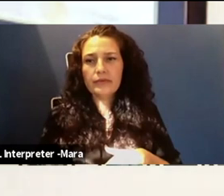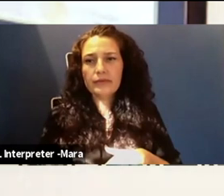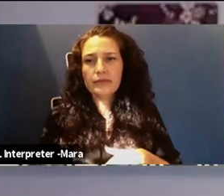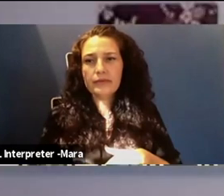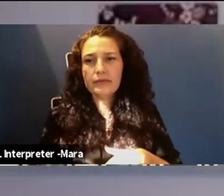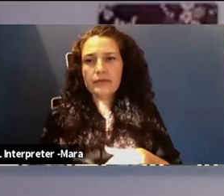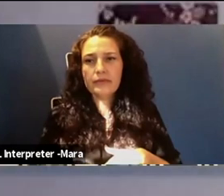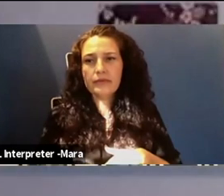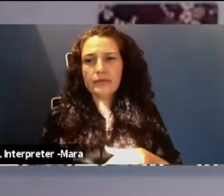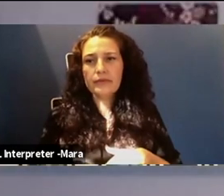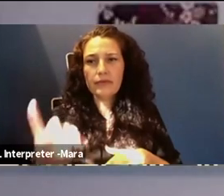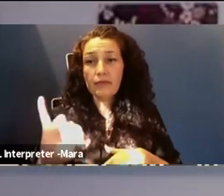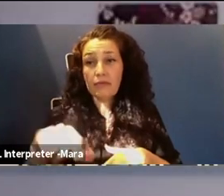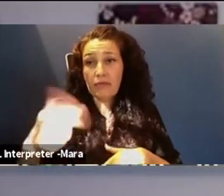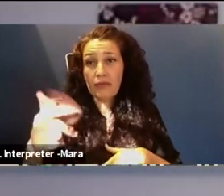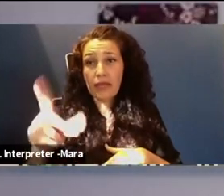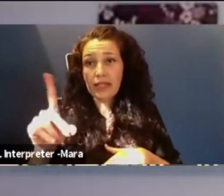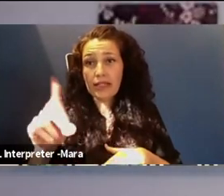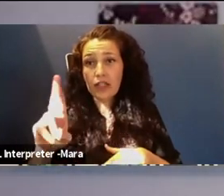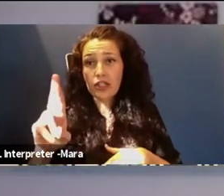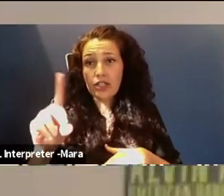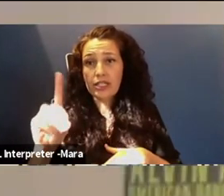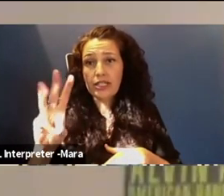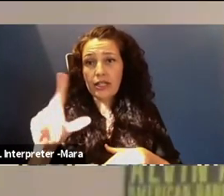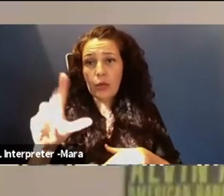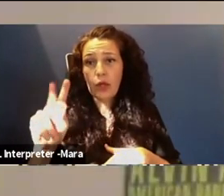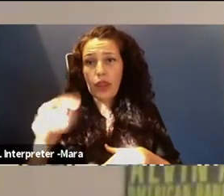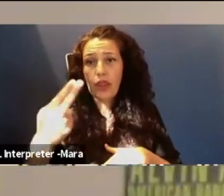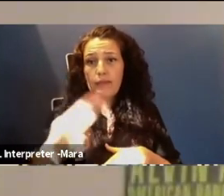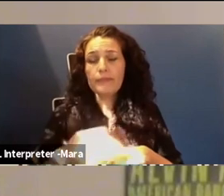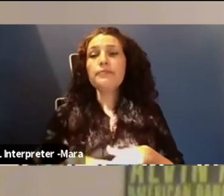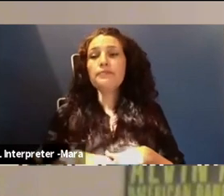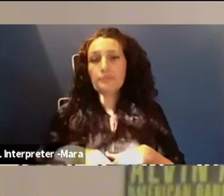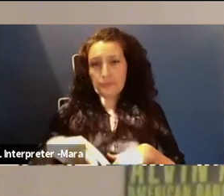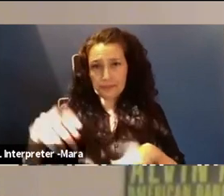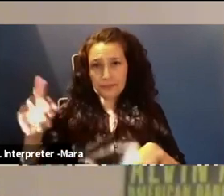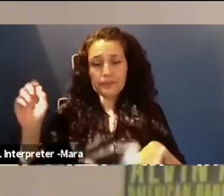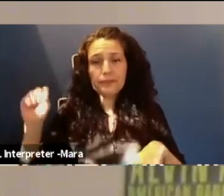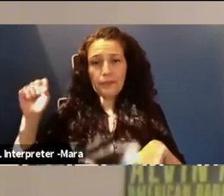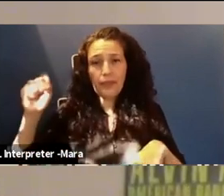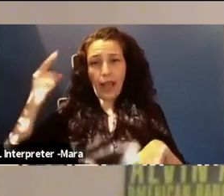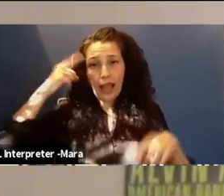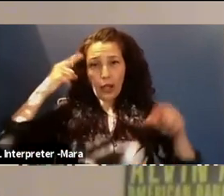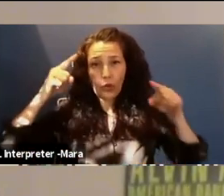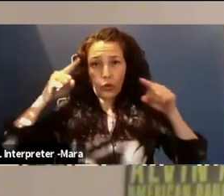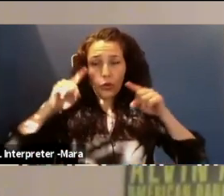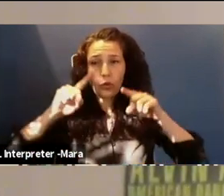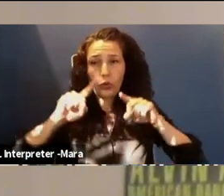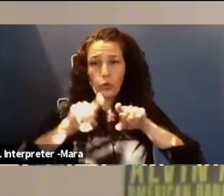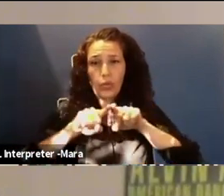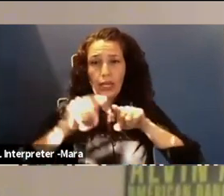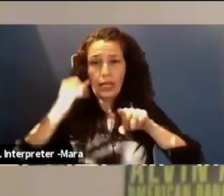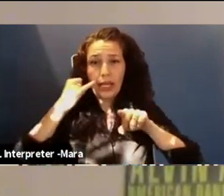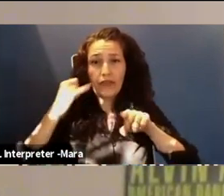Dr. Dr. Dilworth, would you like to add? Yeah, I absolutely agree. If you have teachers